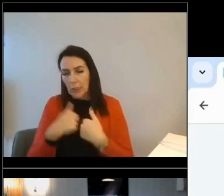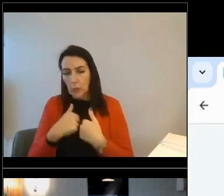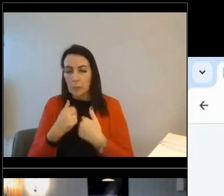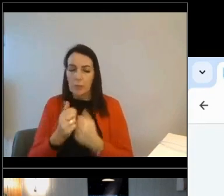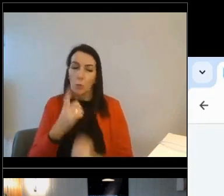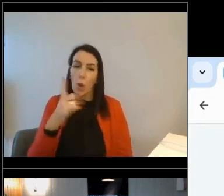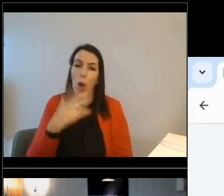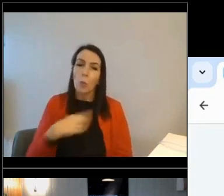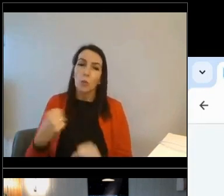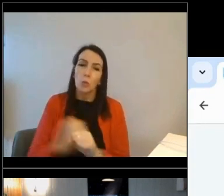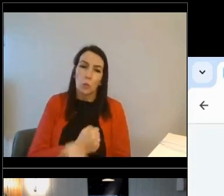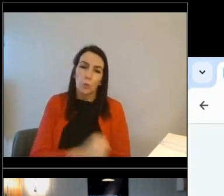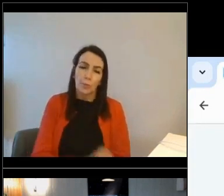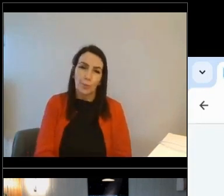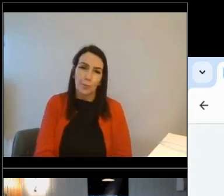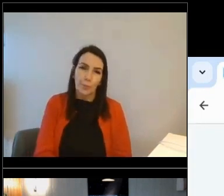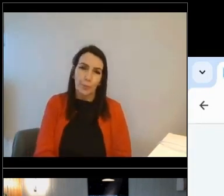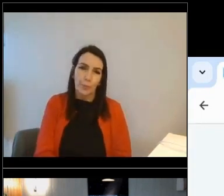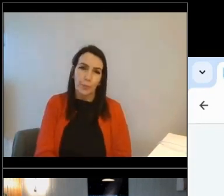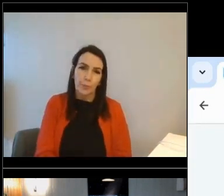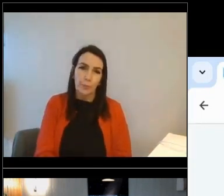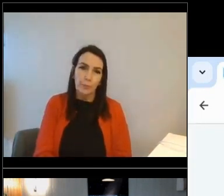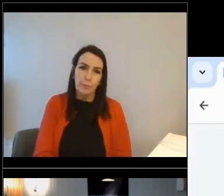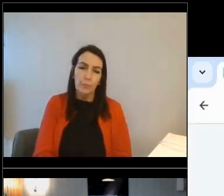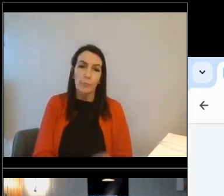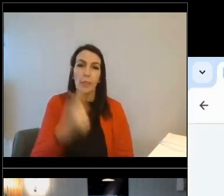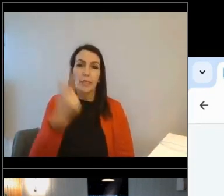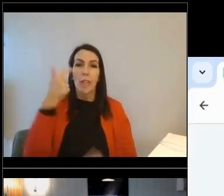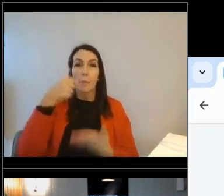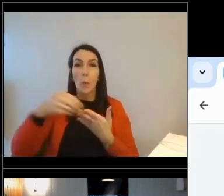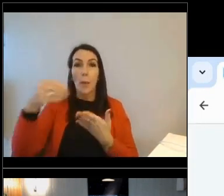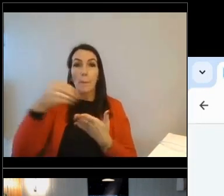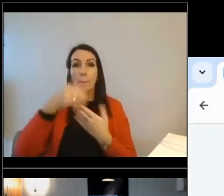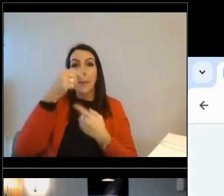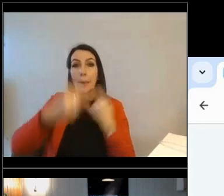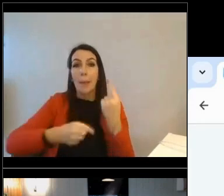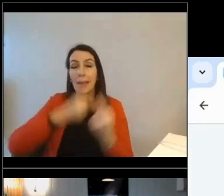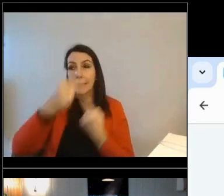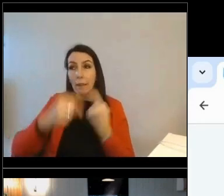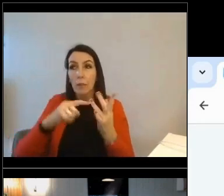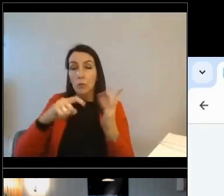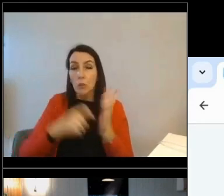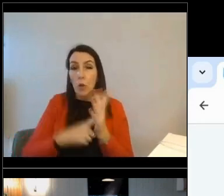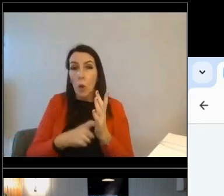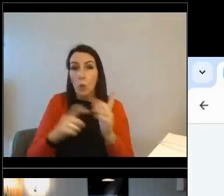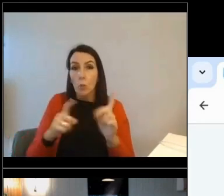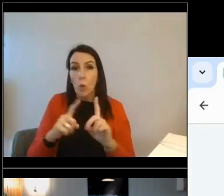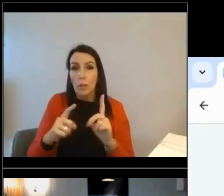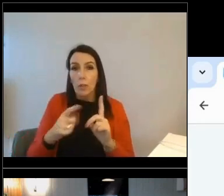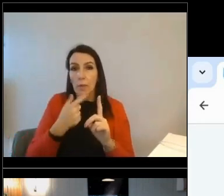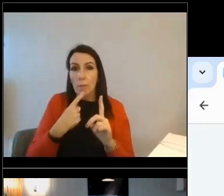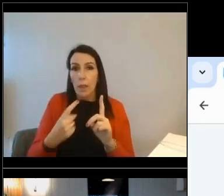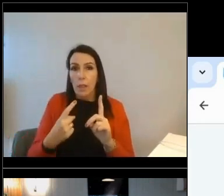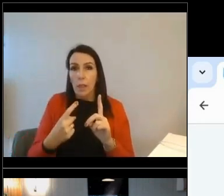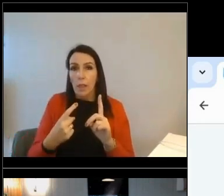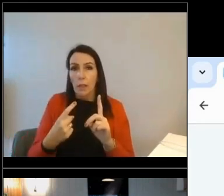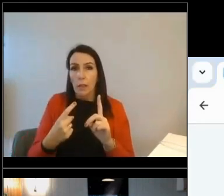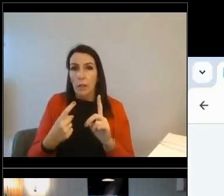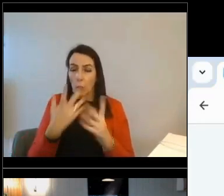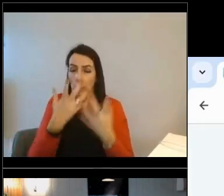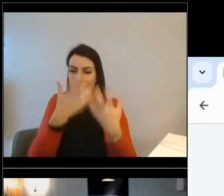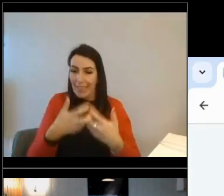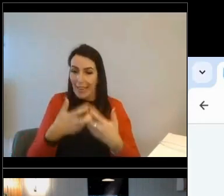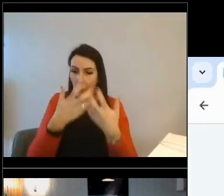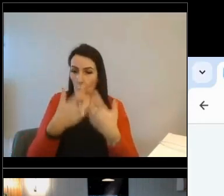do. Is it about payback cycles? You know, are you looking to see if you can get a return on investment for that technology in the next